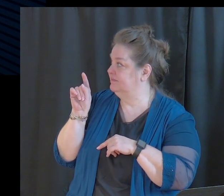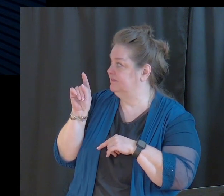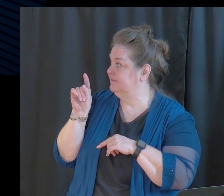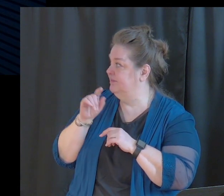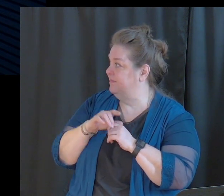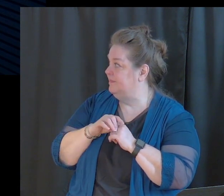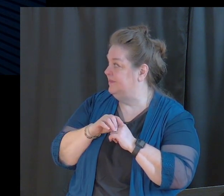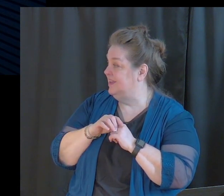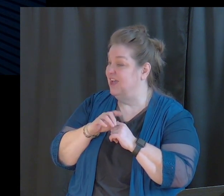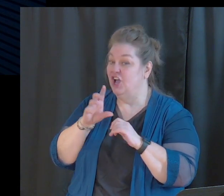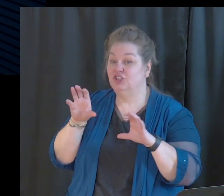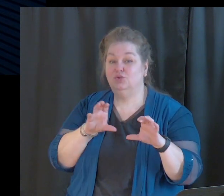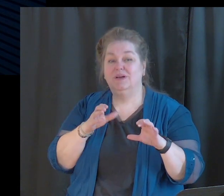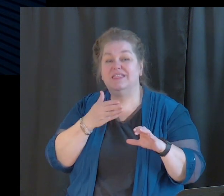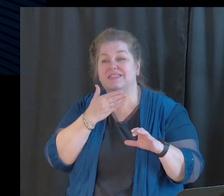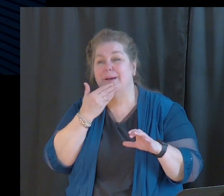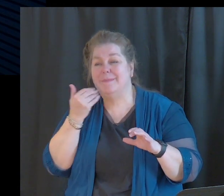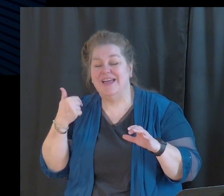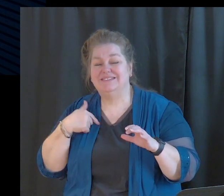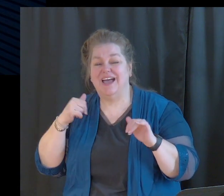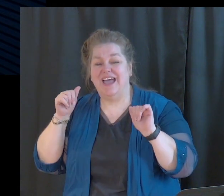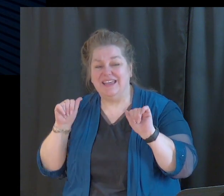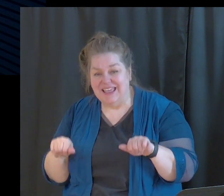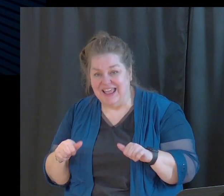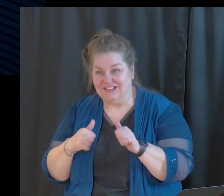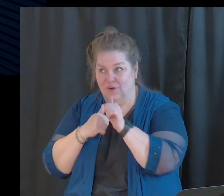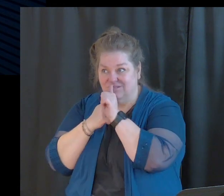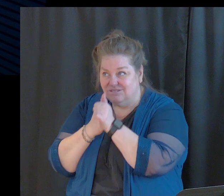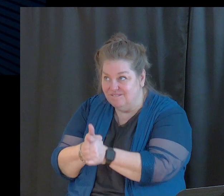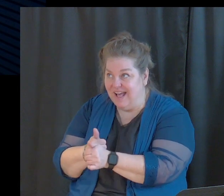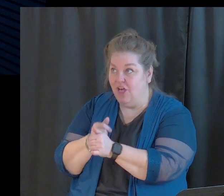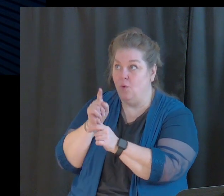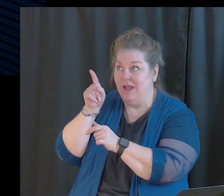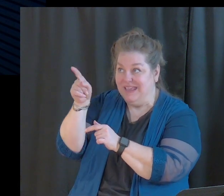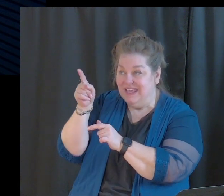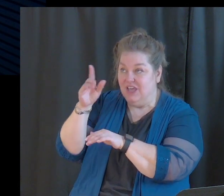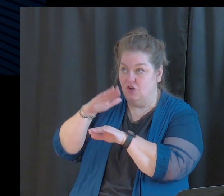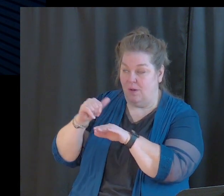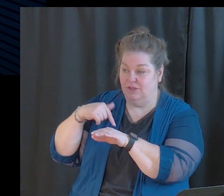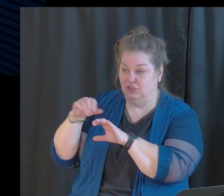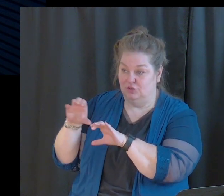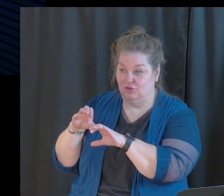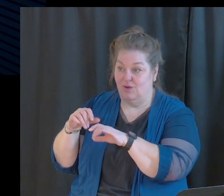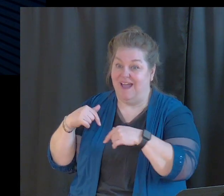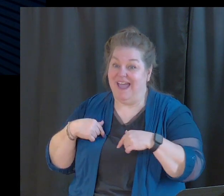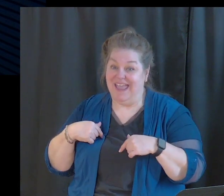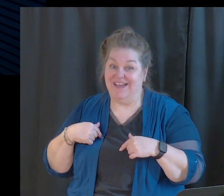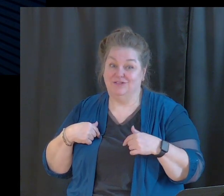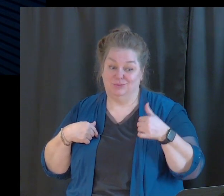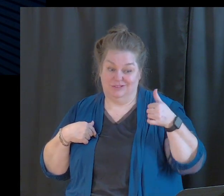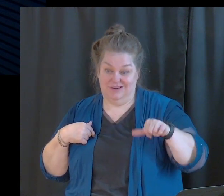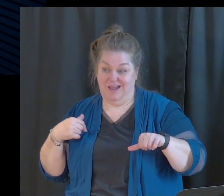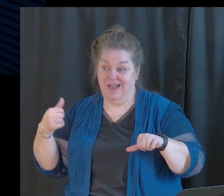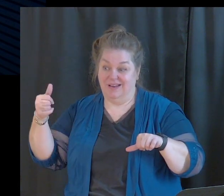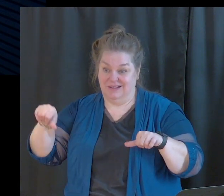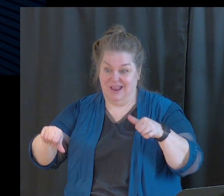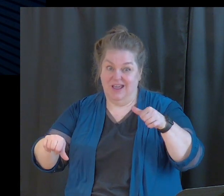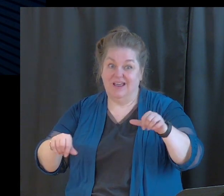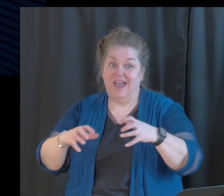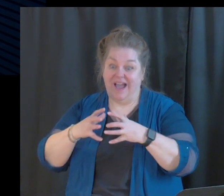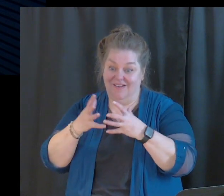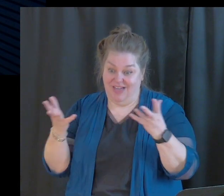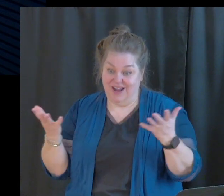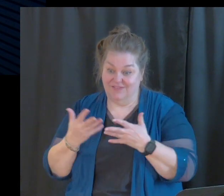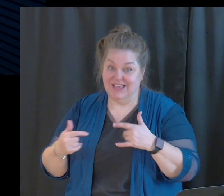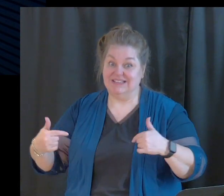doing the best that I can to follow what he's asked me to do, I have to deny a lot of things that I want to do.